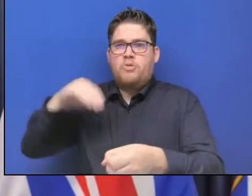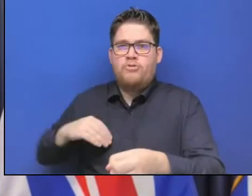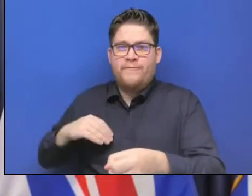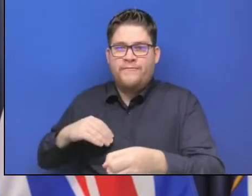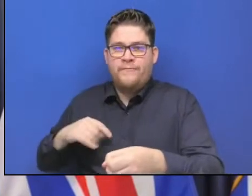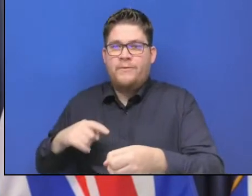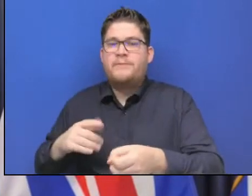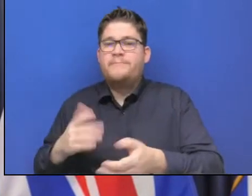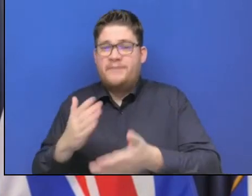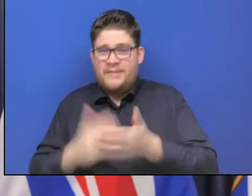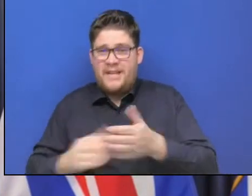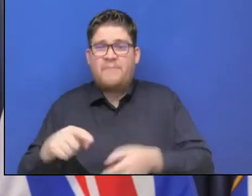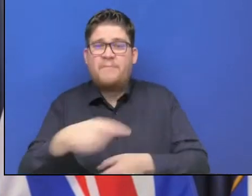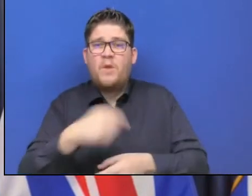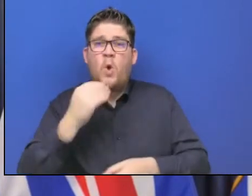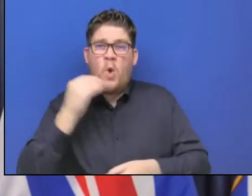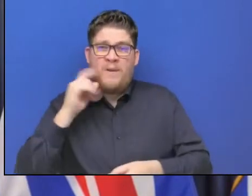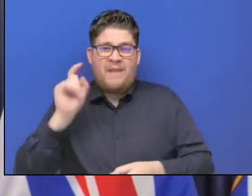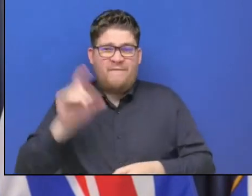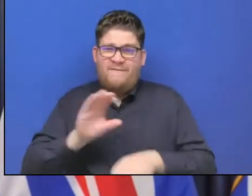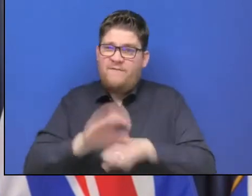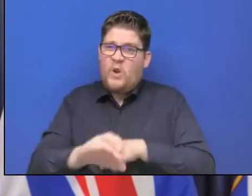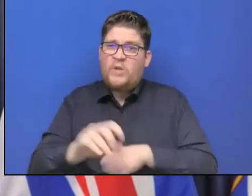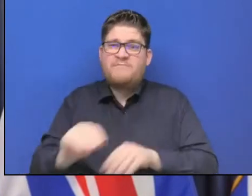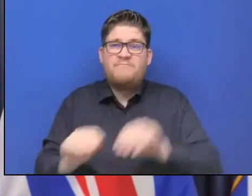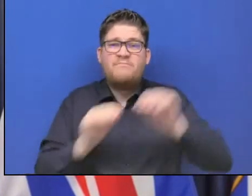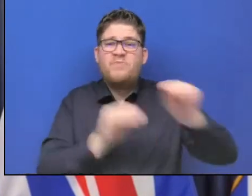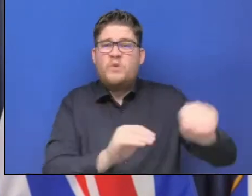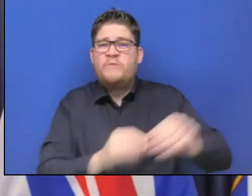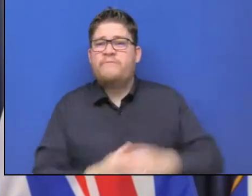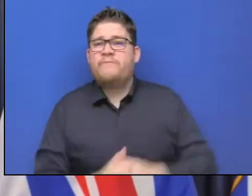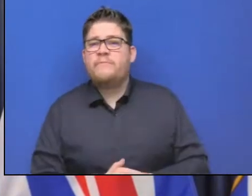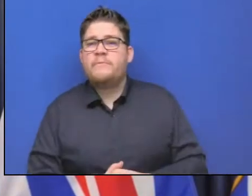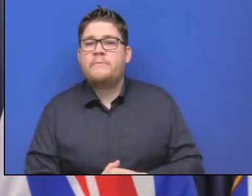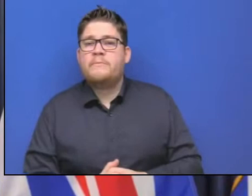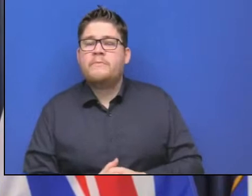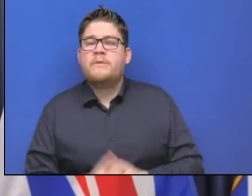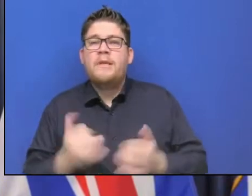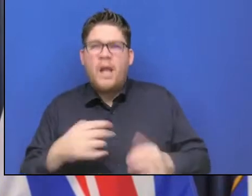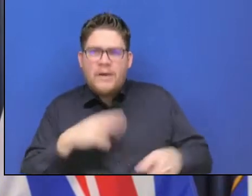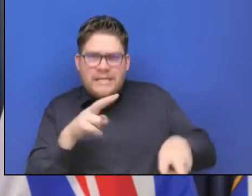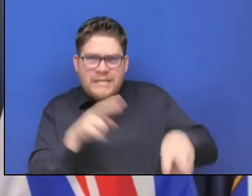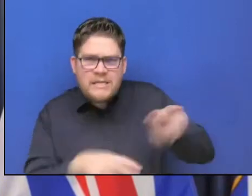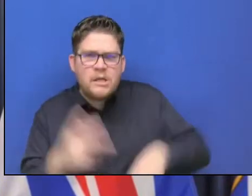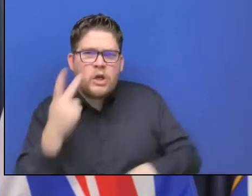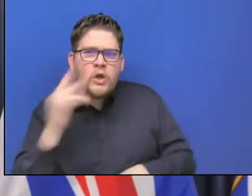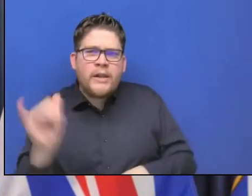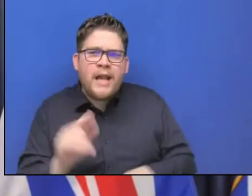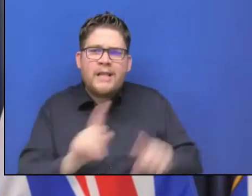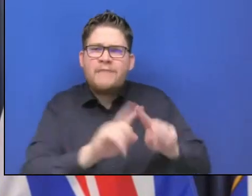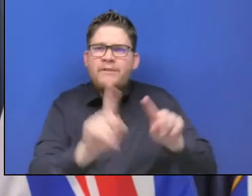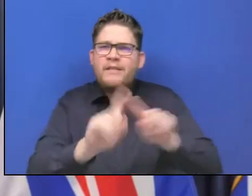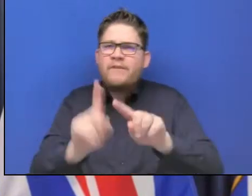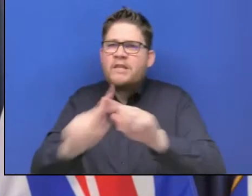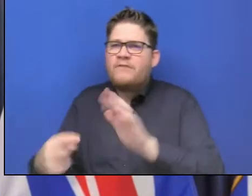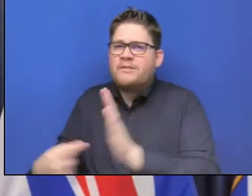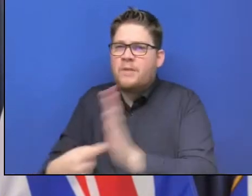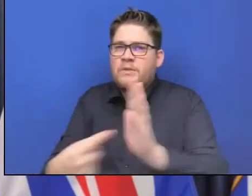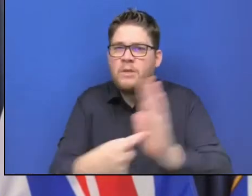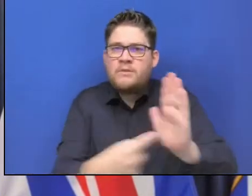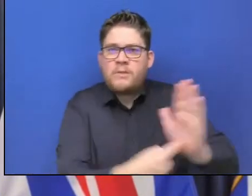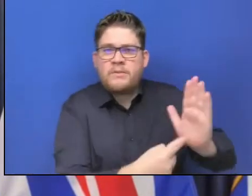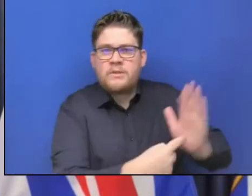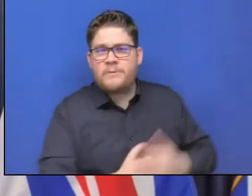were moved to a different location. It can mean a number of things. It is also ensuring that we have strong